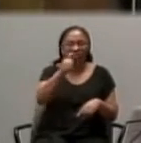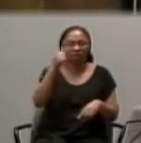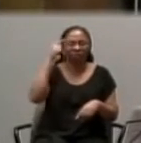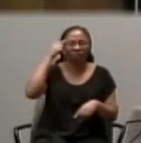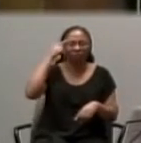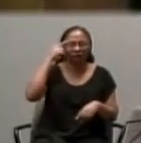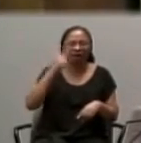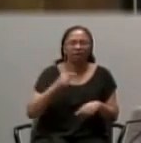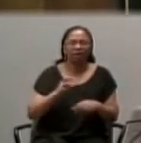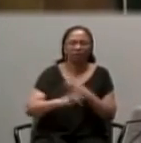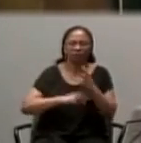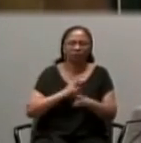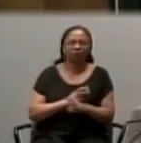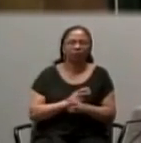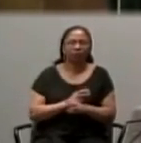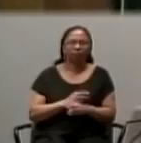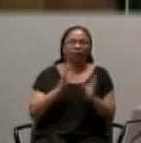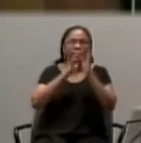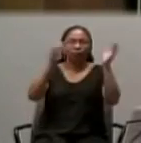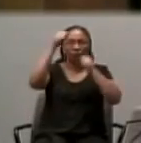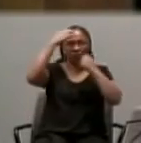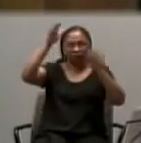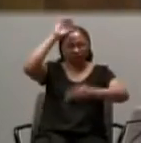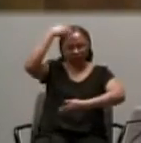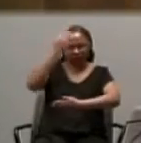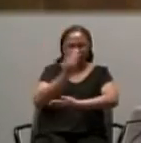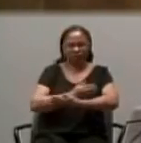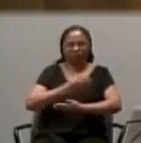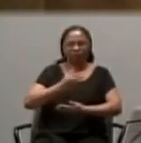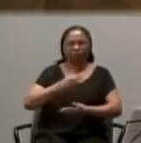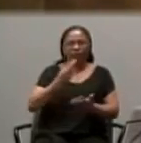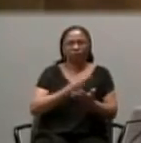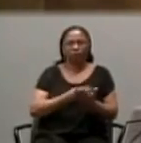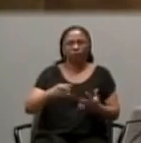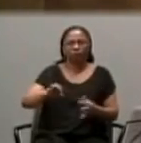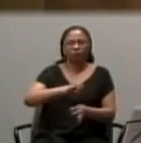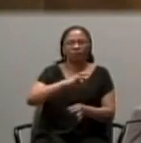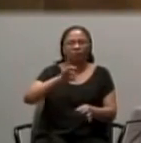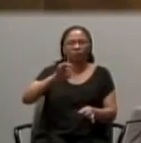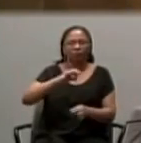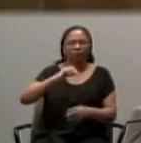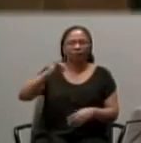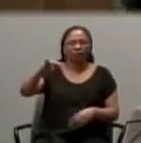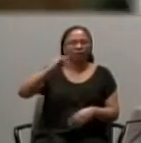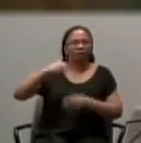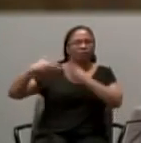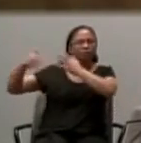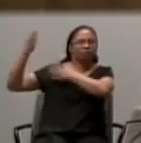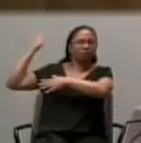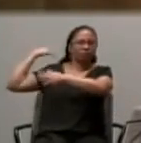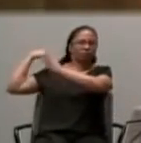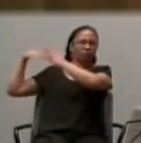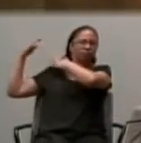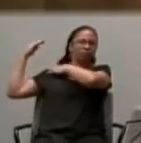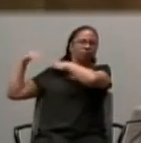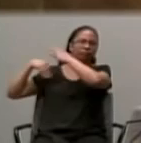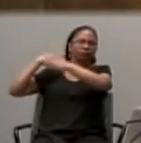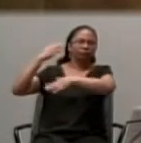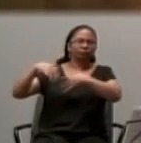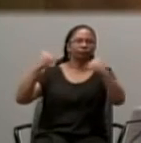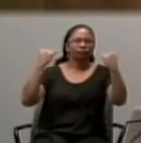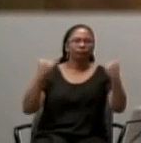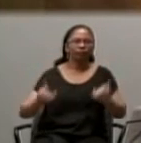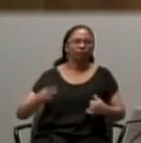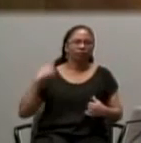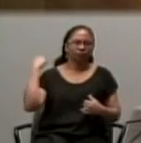world, So, Glory be to the Father, And to the Son, And to the Holy Spirit, As it was in the beginning,